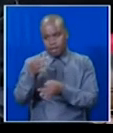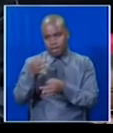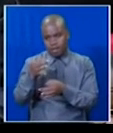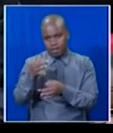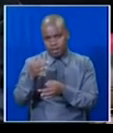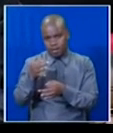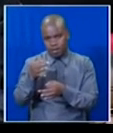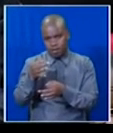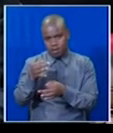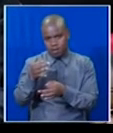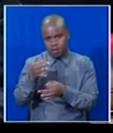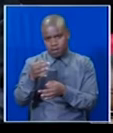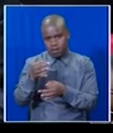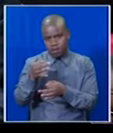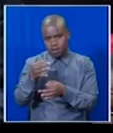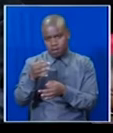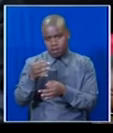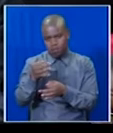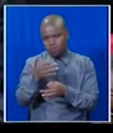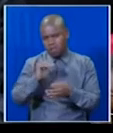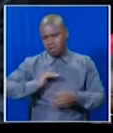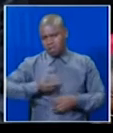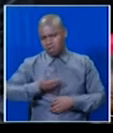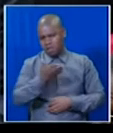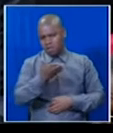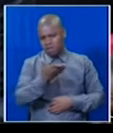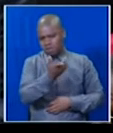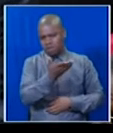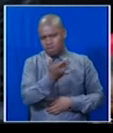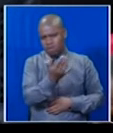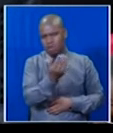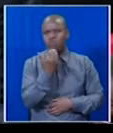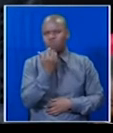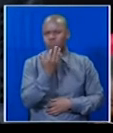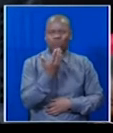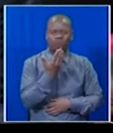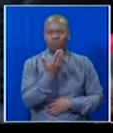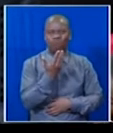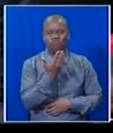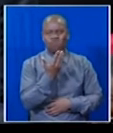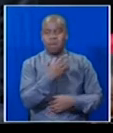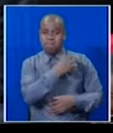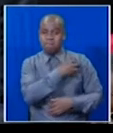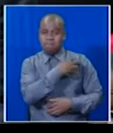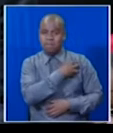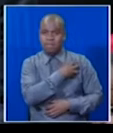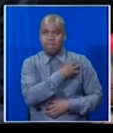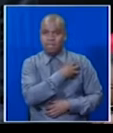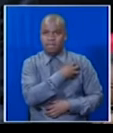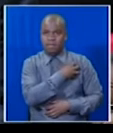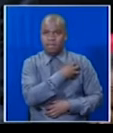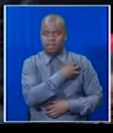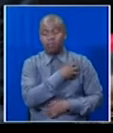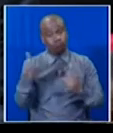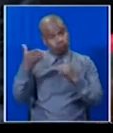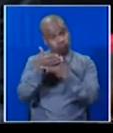lady there, the Miss Minister, to say we are allowed to... Point